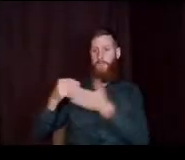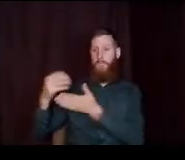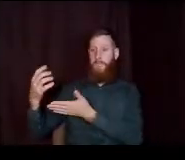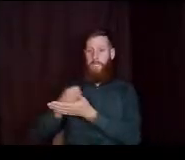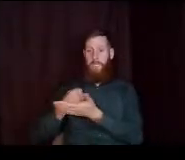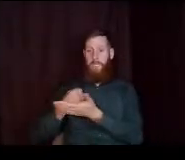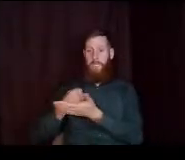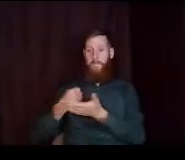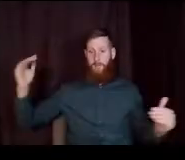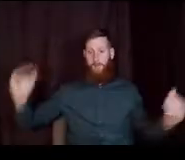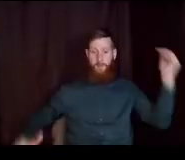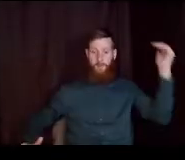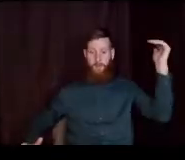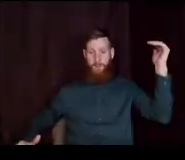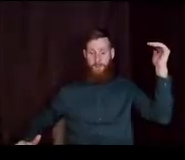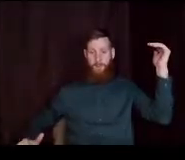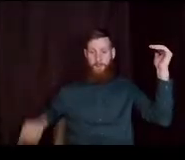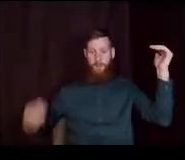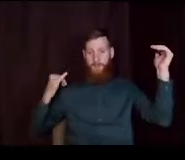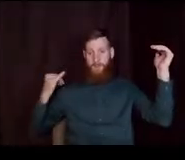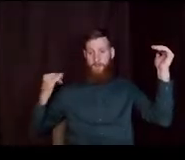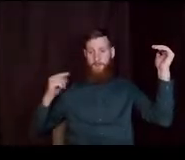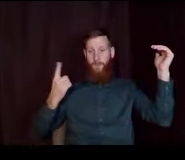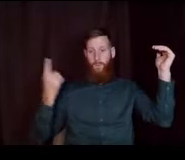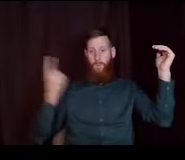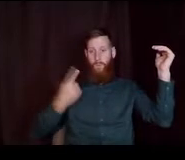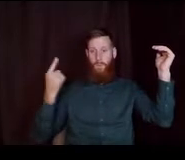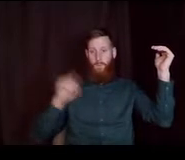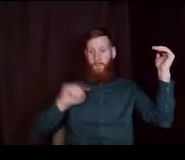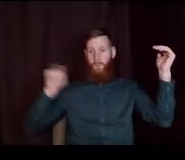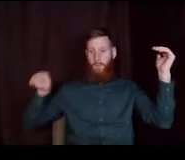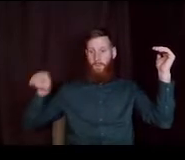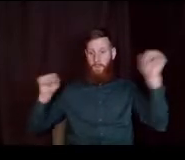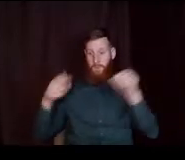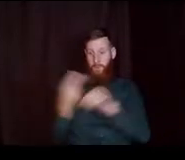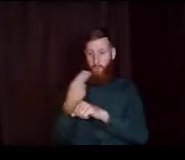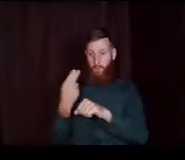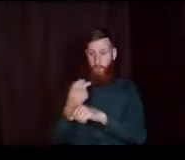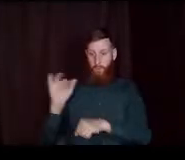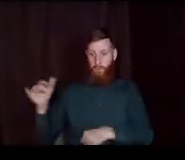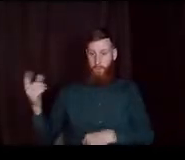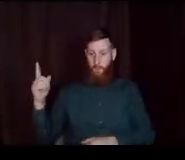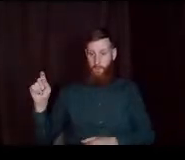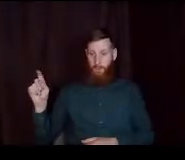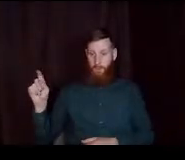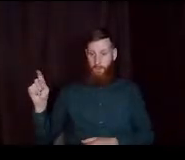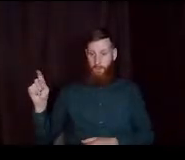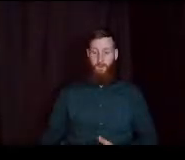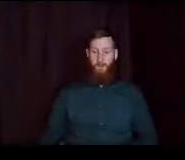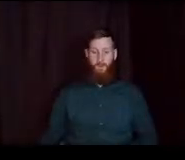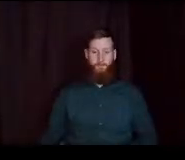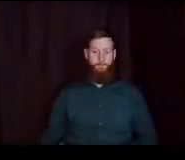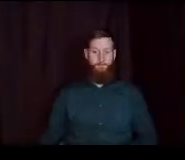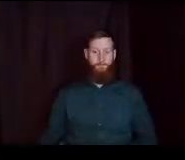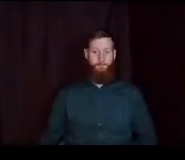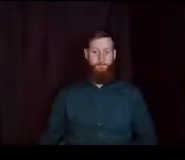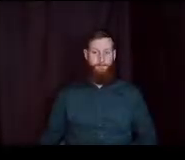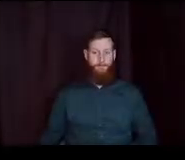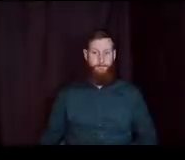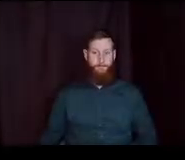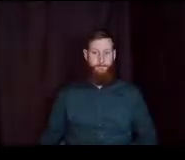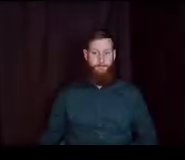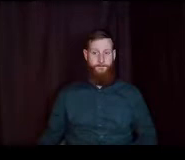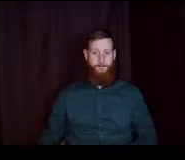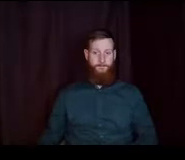they spend one more day a year. at the lower income household, can you use that one? So it literally like that's a